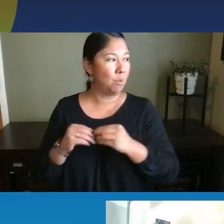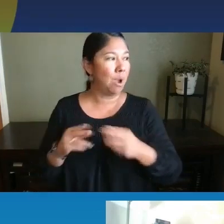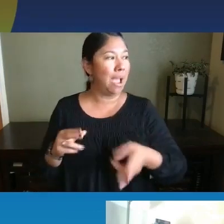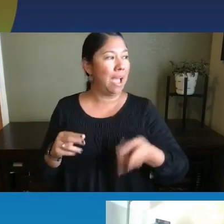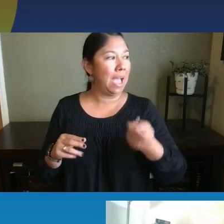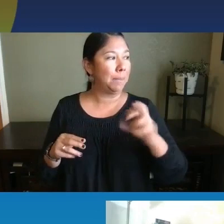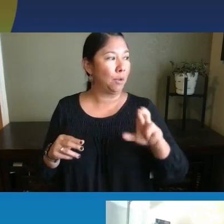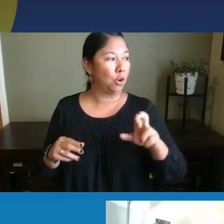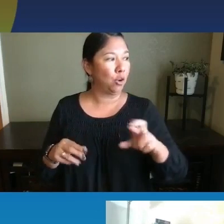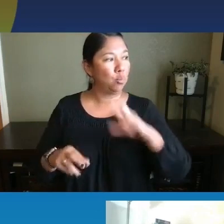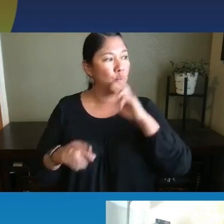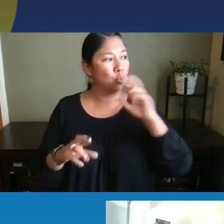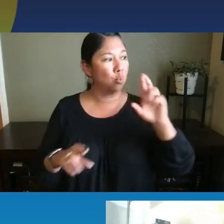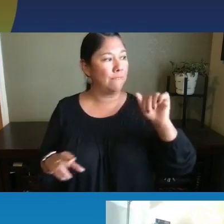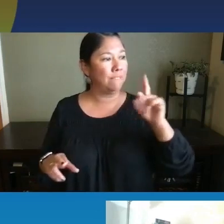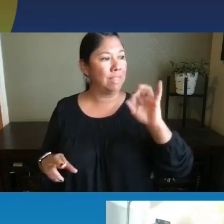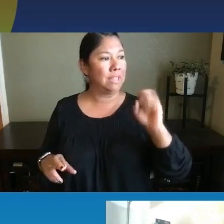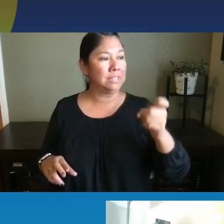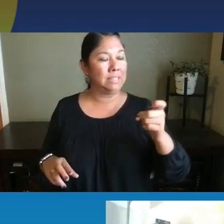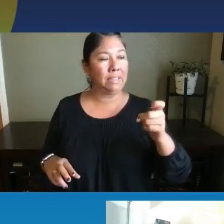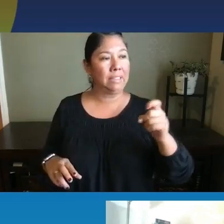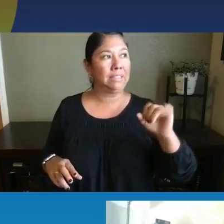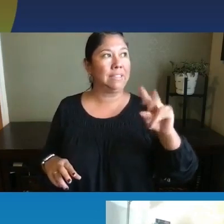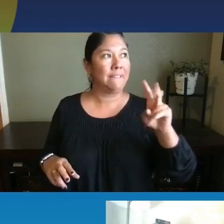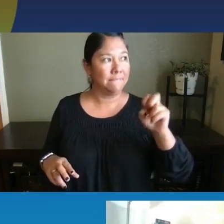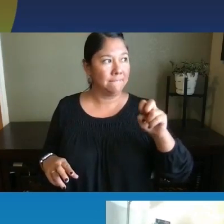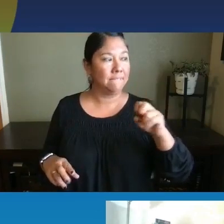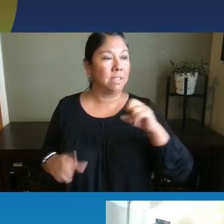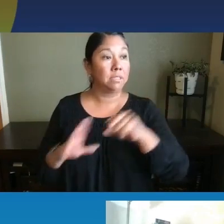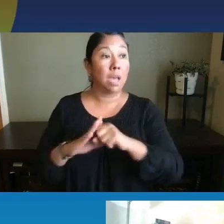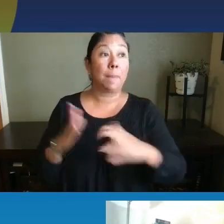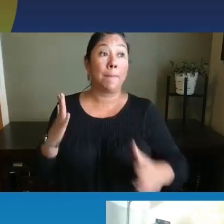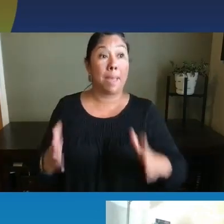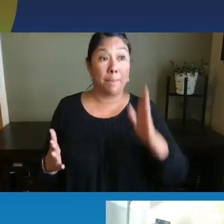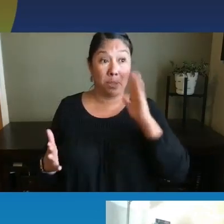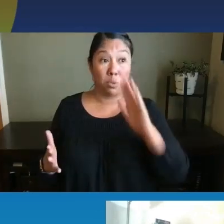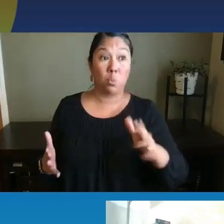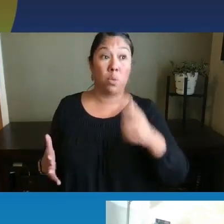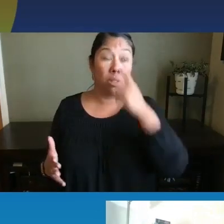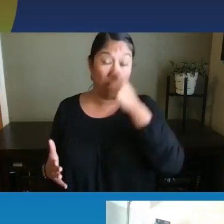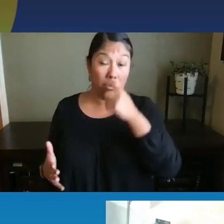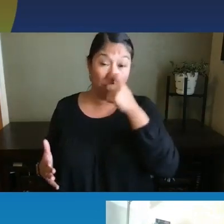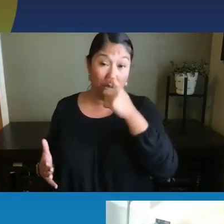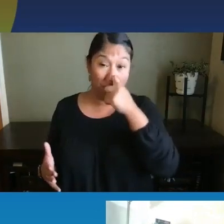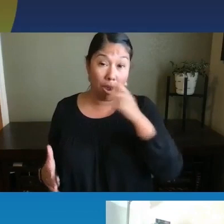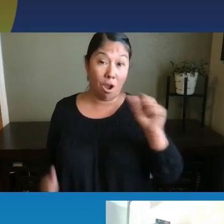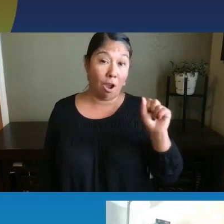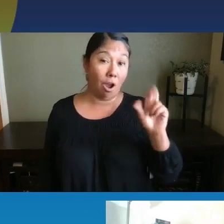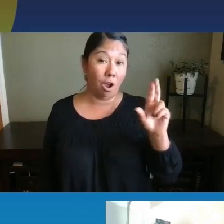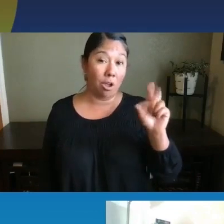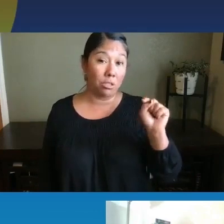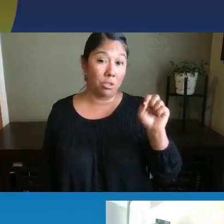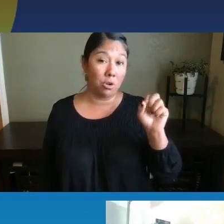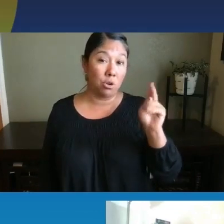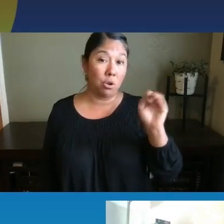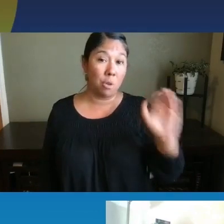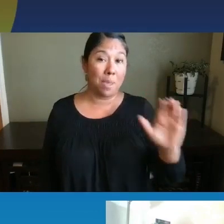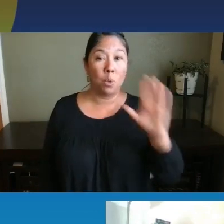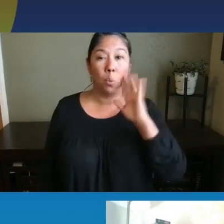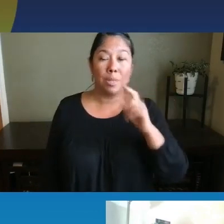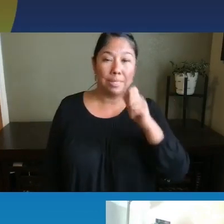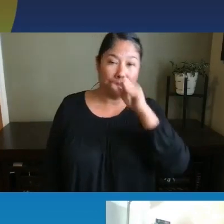as far as the autonomic signs, babies might, um, sneeze excessively or yawn excessively. Um,